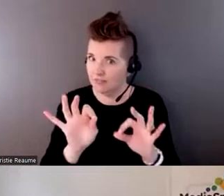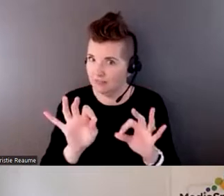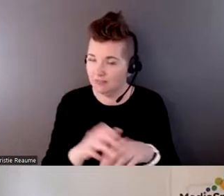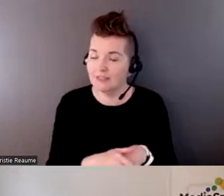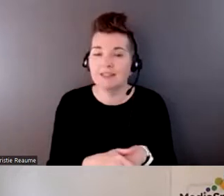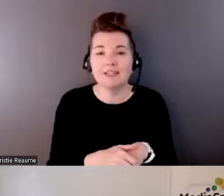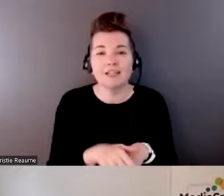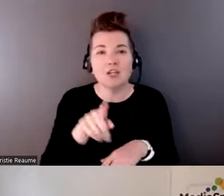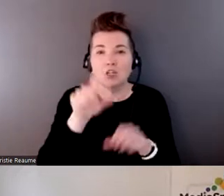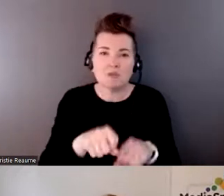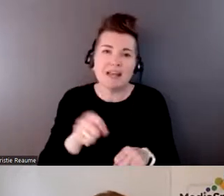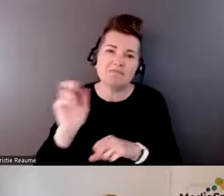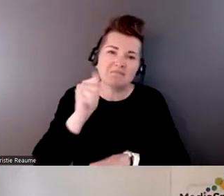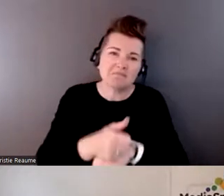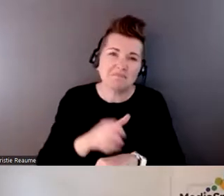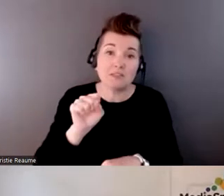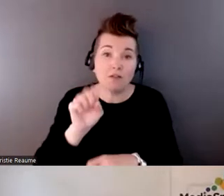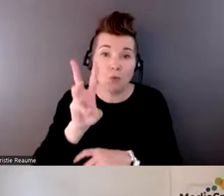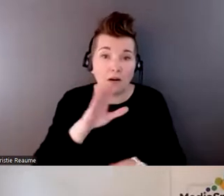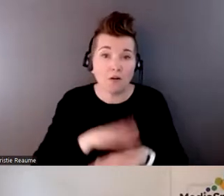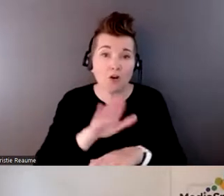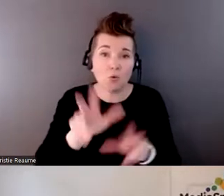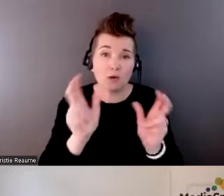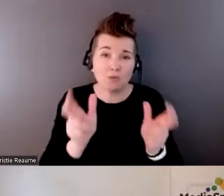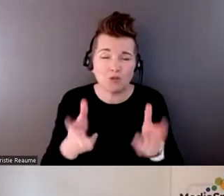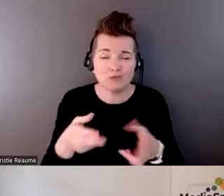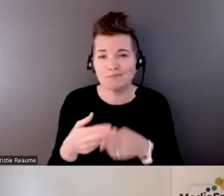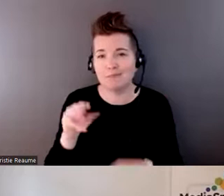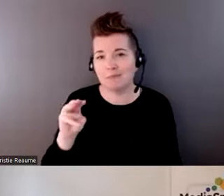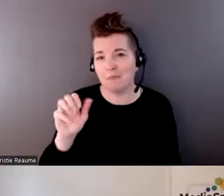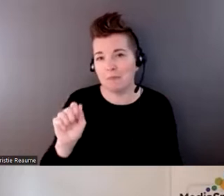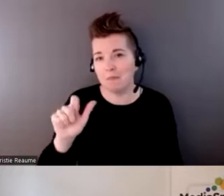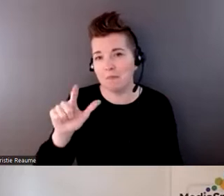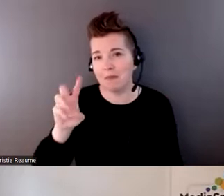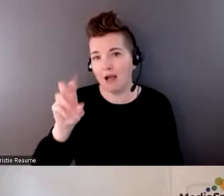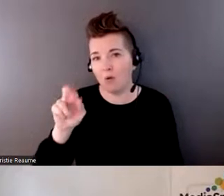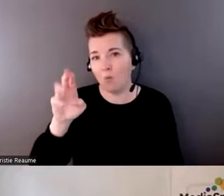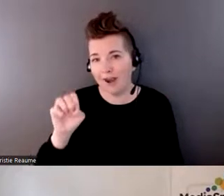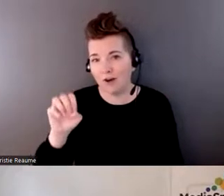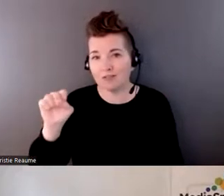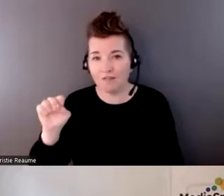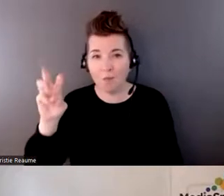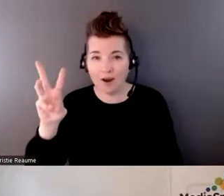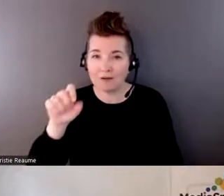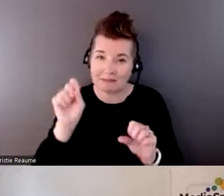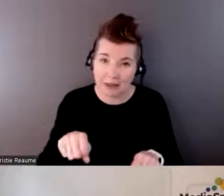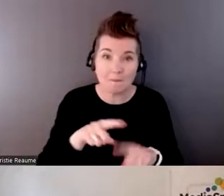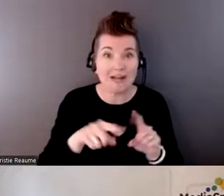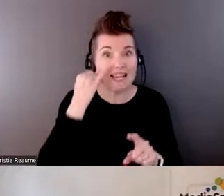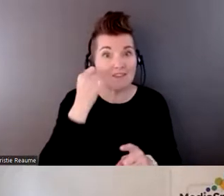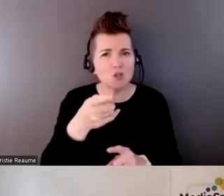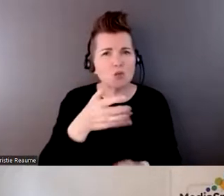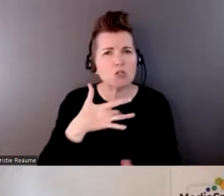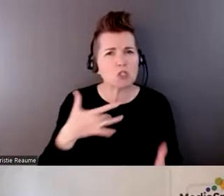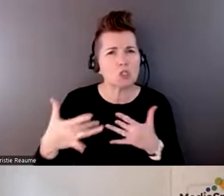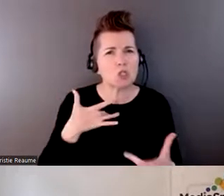you can run some software, like there is some malware software. Um, but yeah, if you're concerned that someone has access to your device, the biggest thing